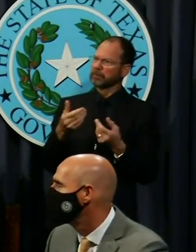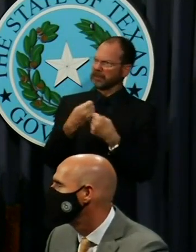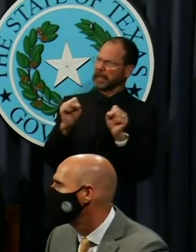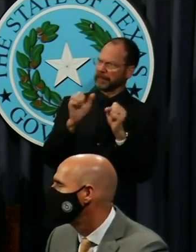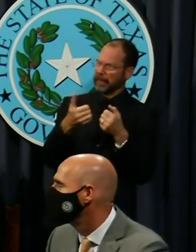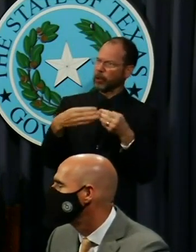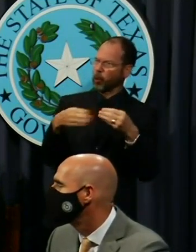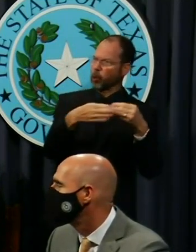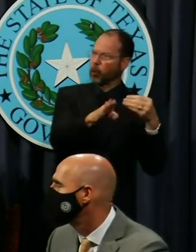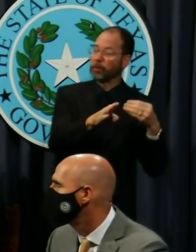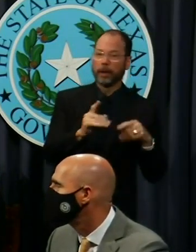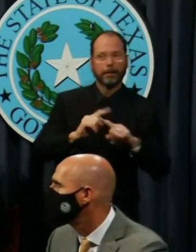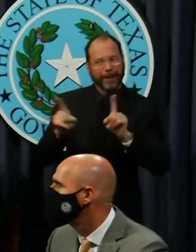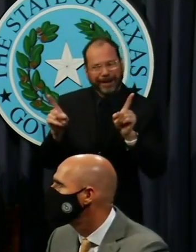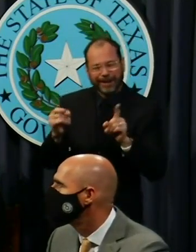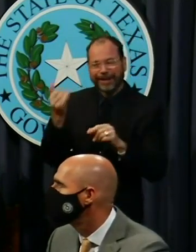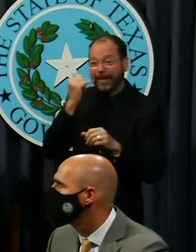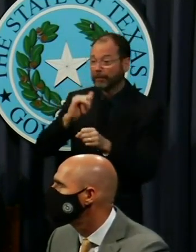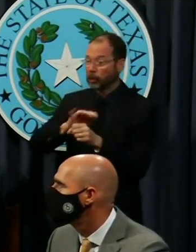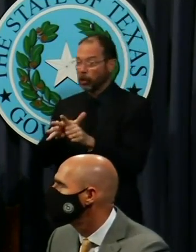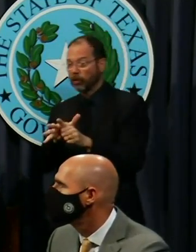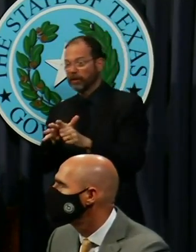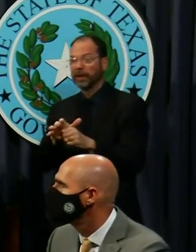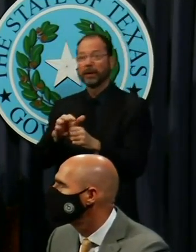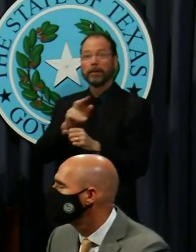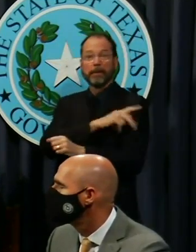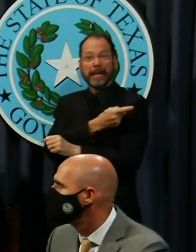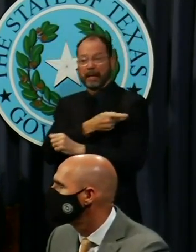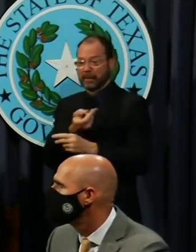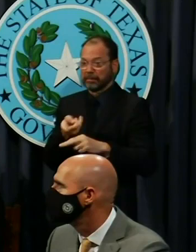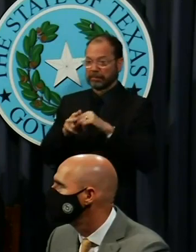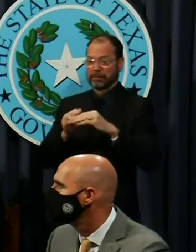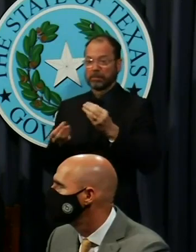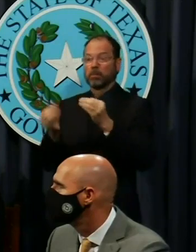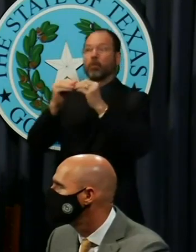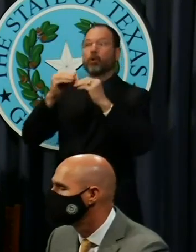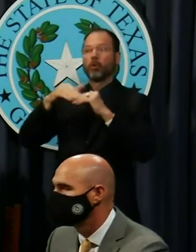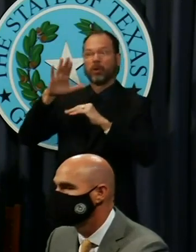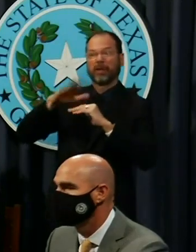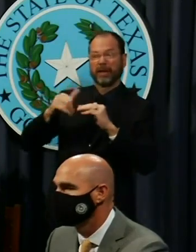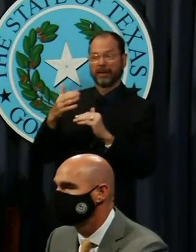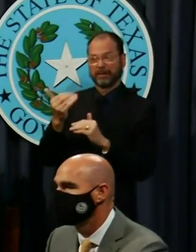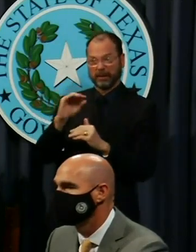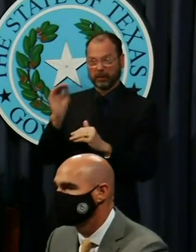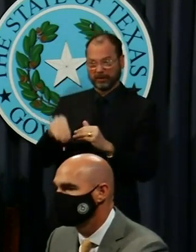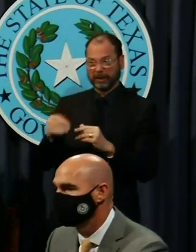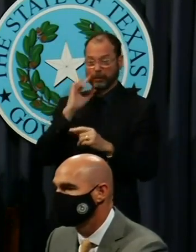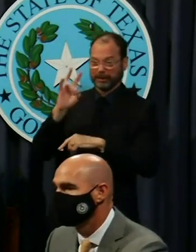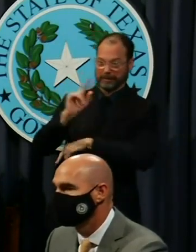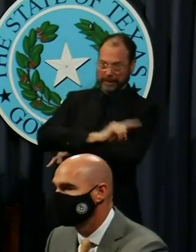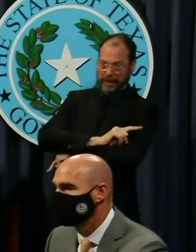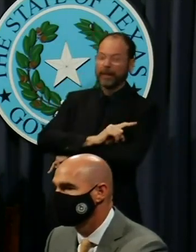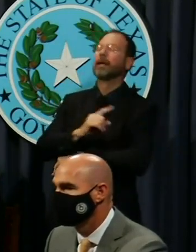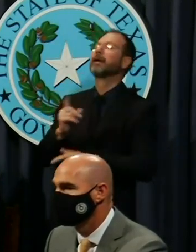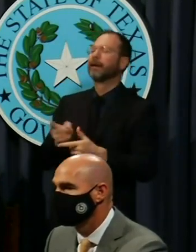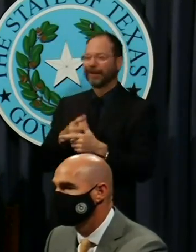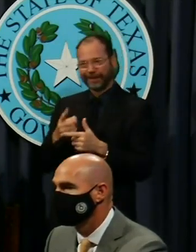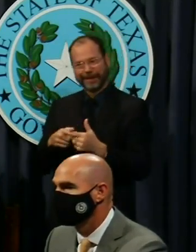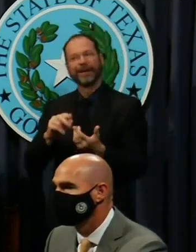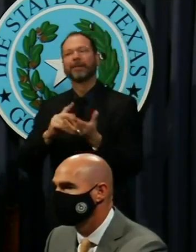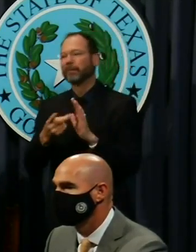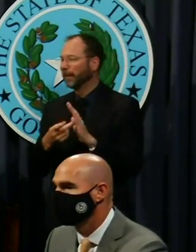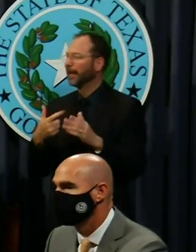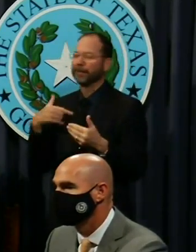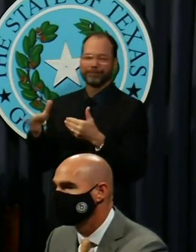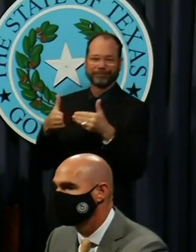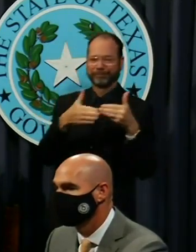On the other hand, if COVID hospitalizations rise above 15% for seven consecutive days, then course correction is going to be needed.